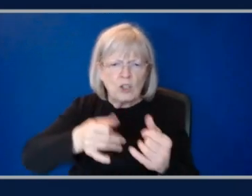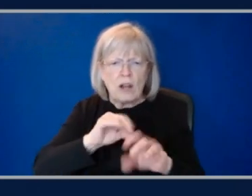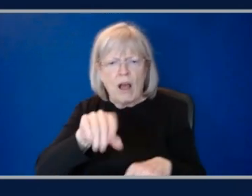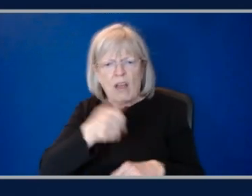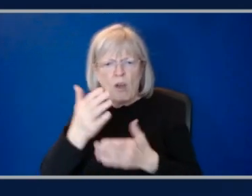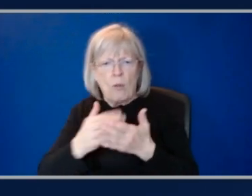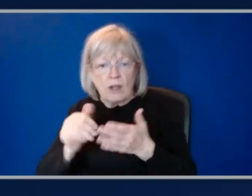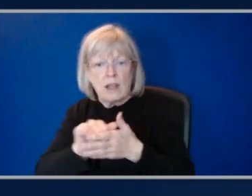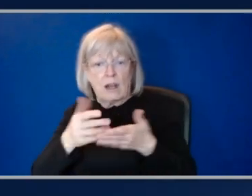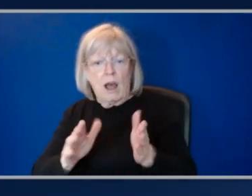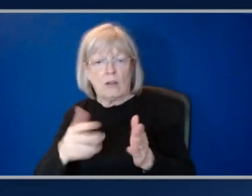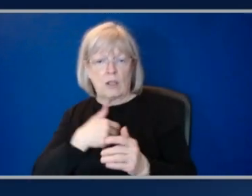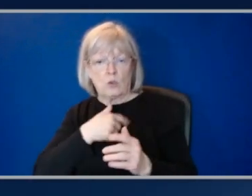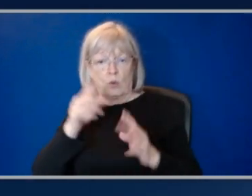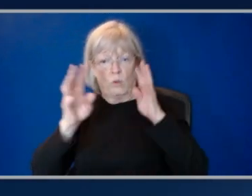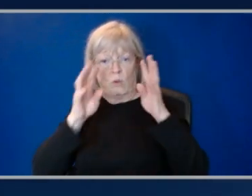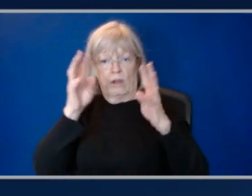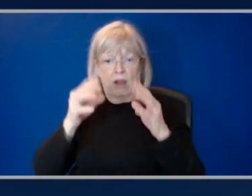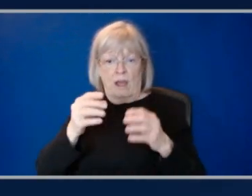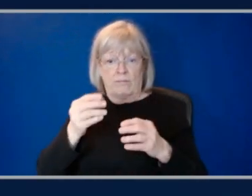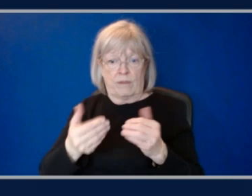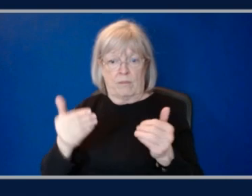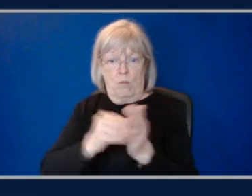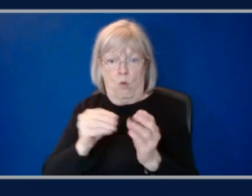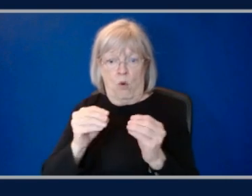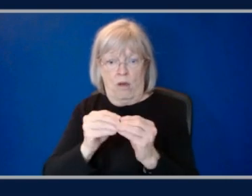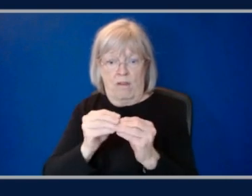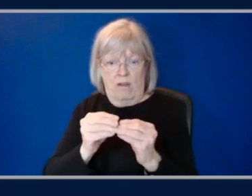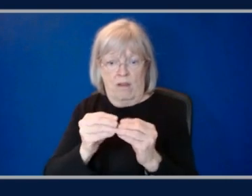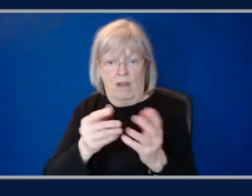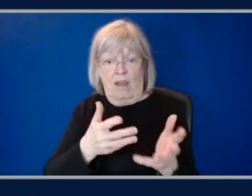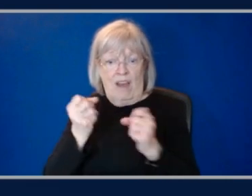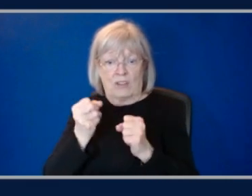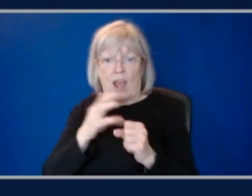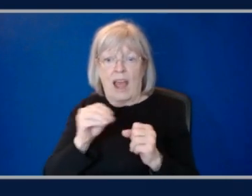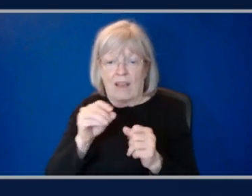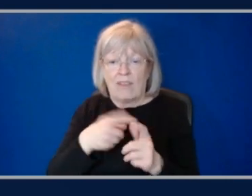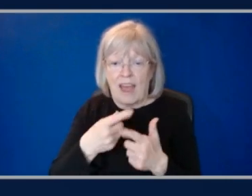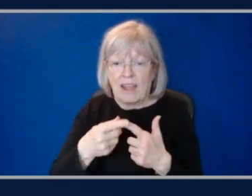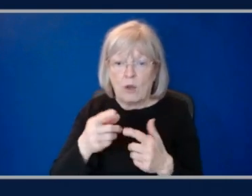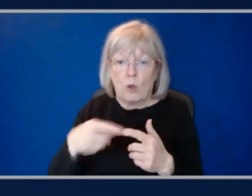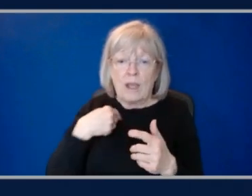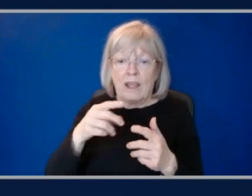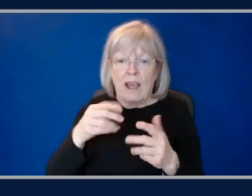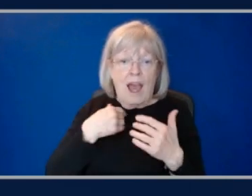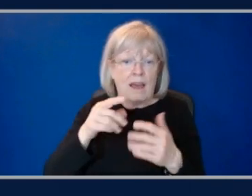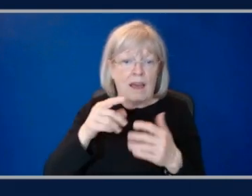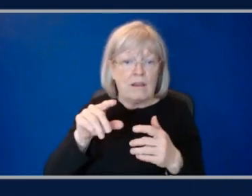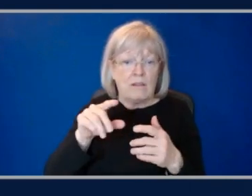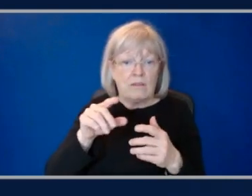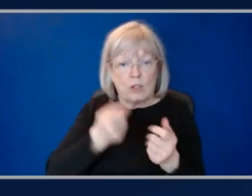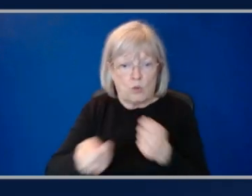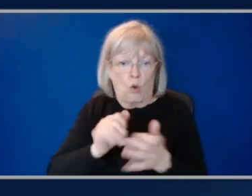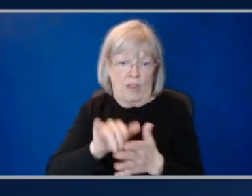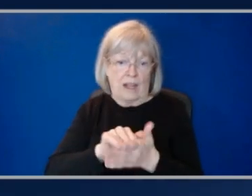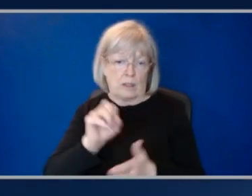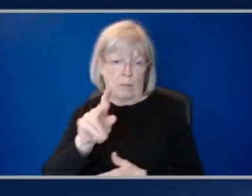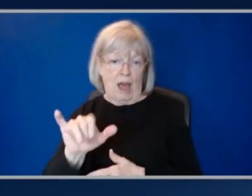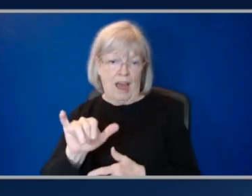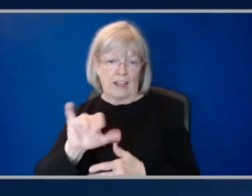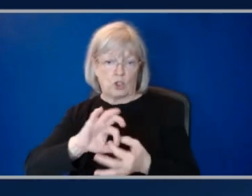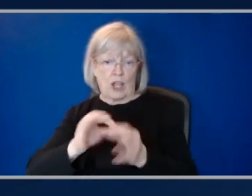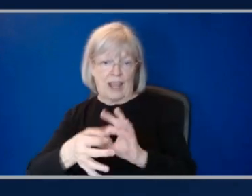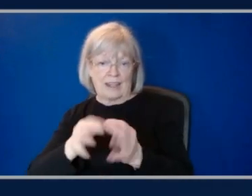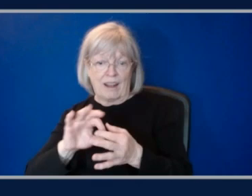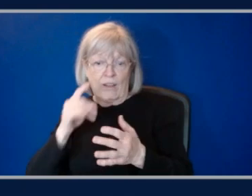and develop these chips and servers at a pace that brings innovation faster, just like we did with Tier 2 instances in this launch now. Always